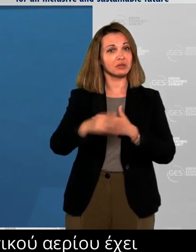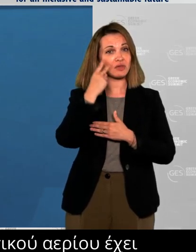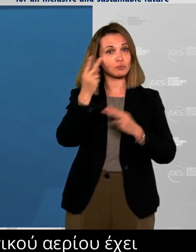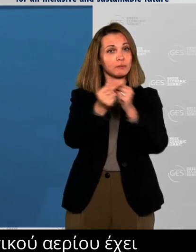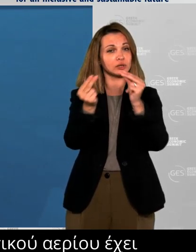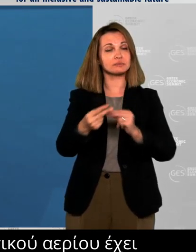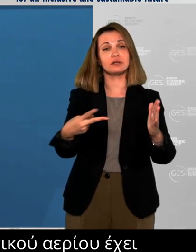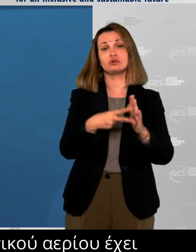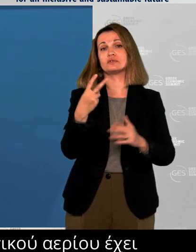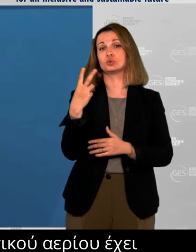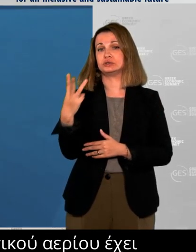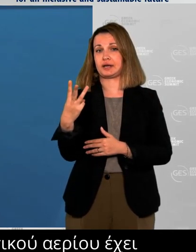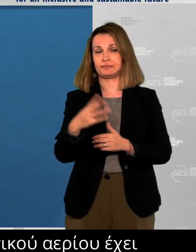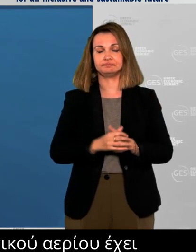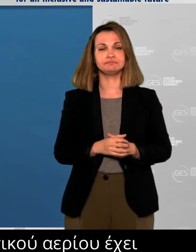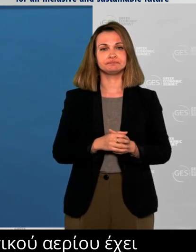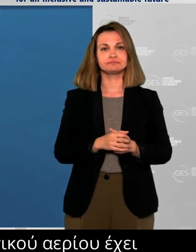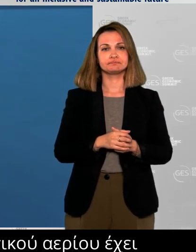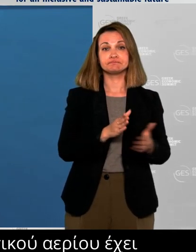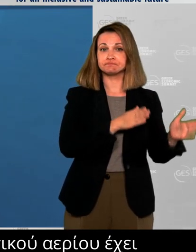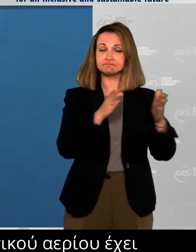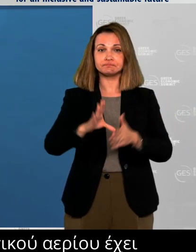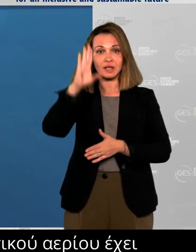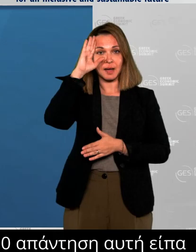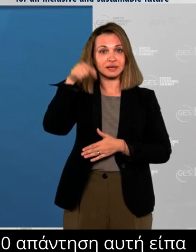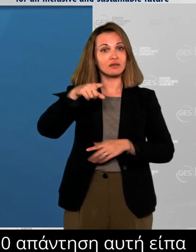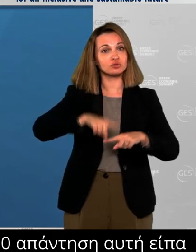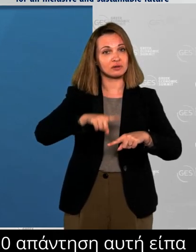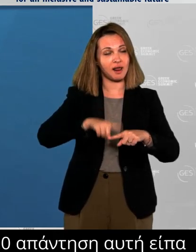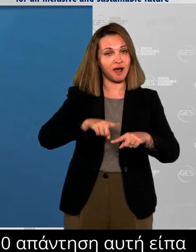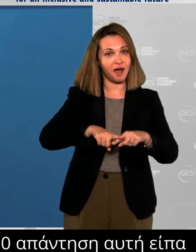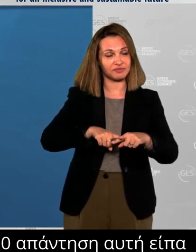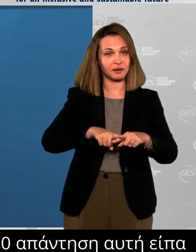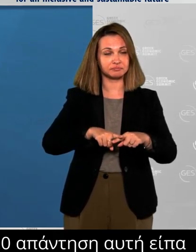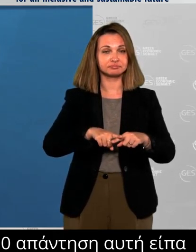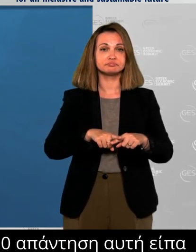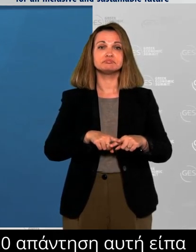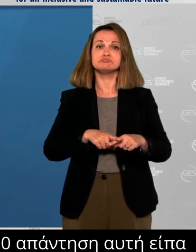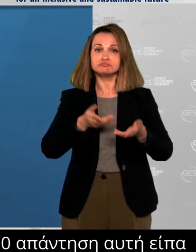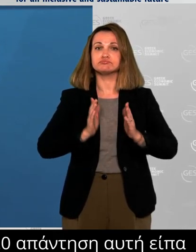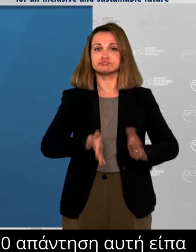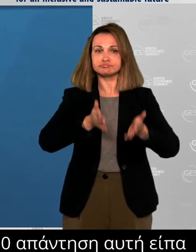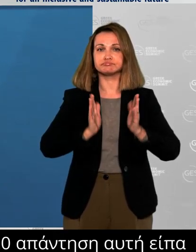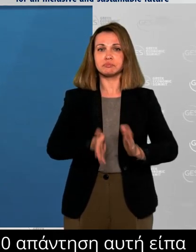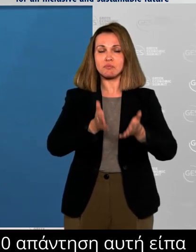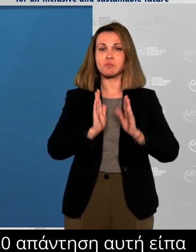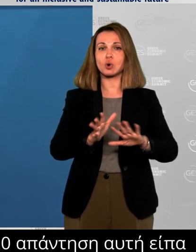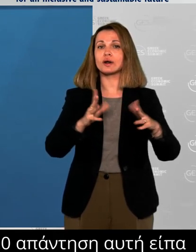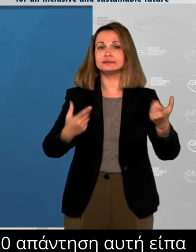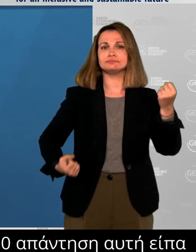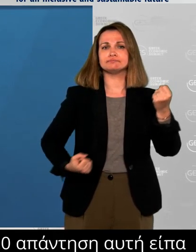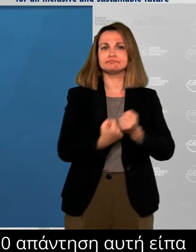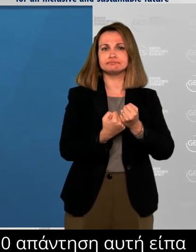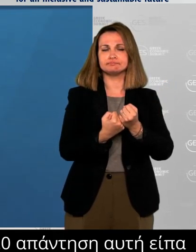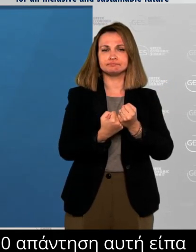States and Greece are also full steam ahead to accelerate maritime infrastructure investments to support these critical regional